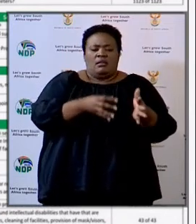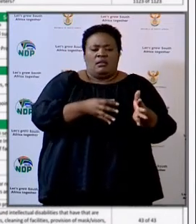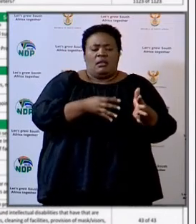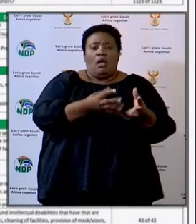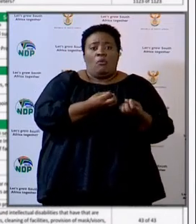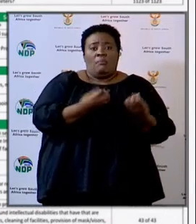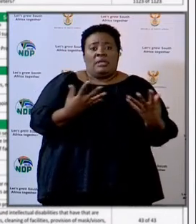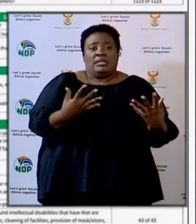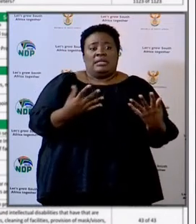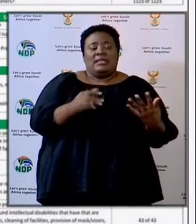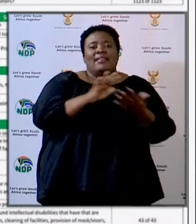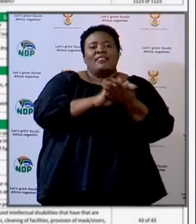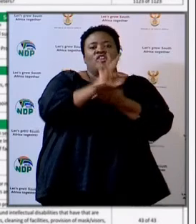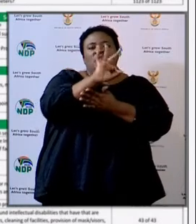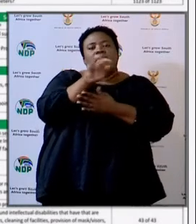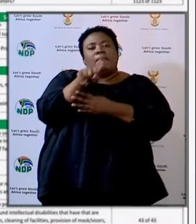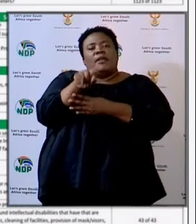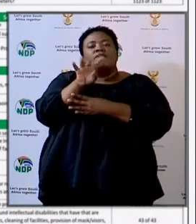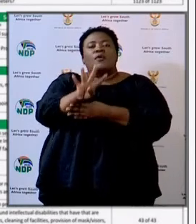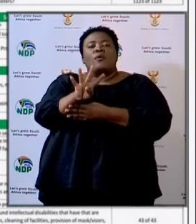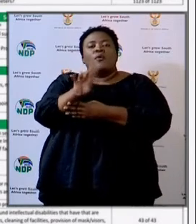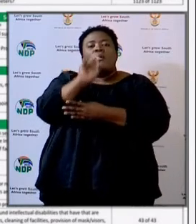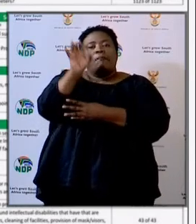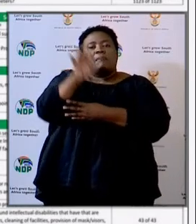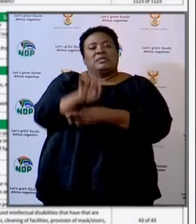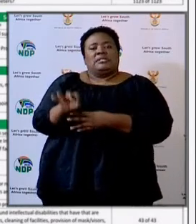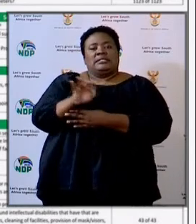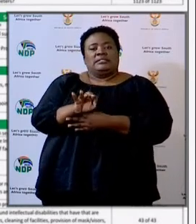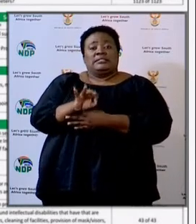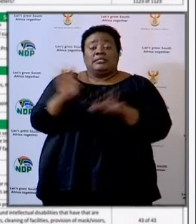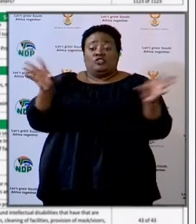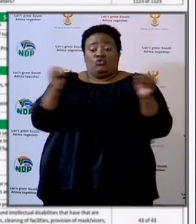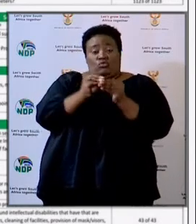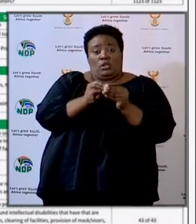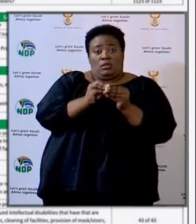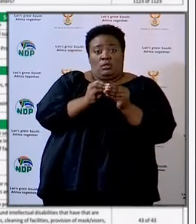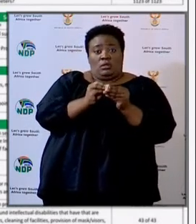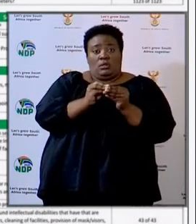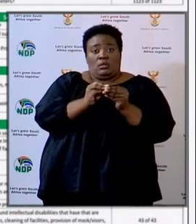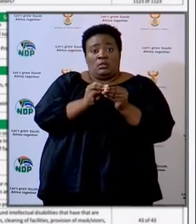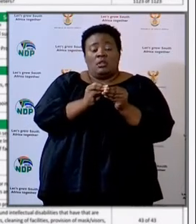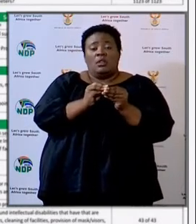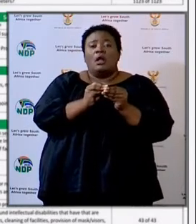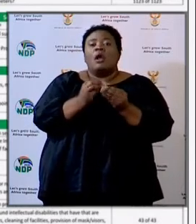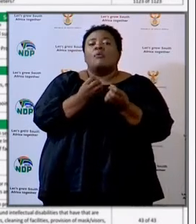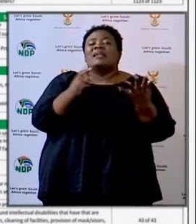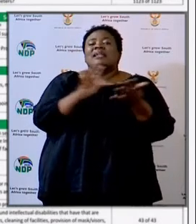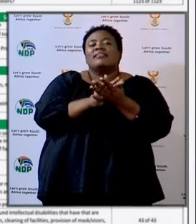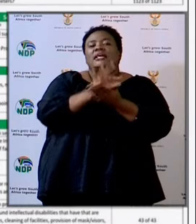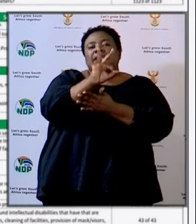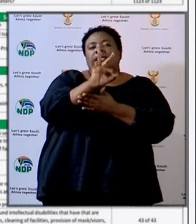% of the total number of learners. Total number of learners is 13